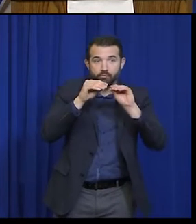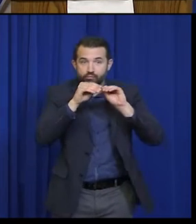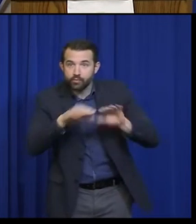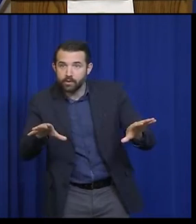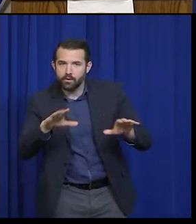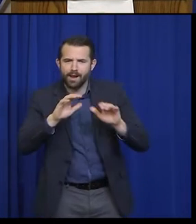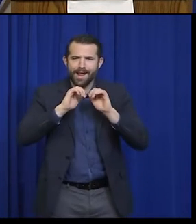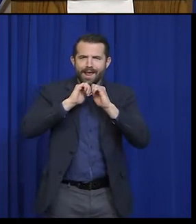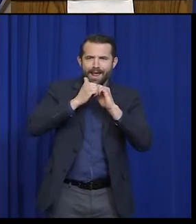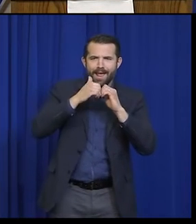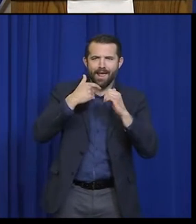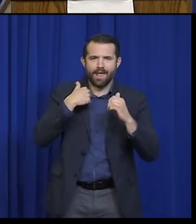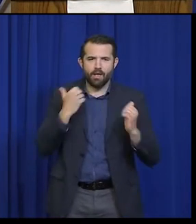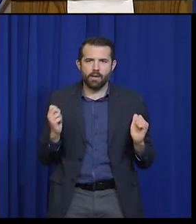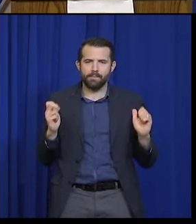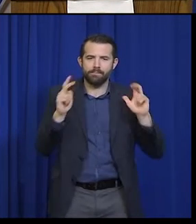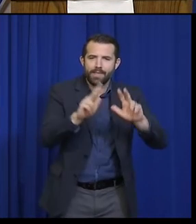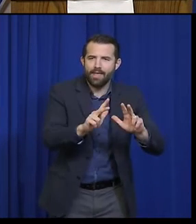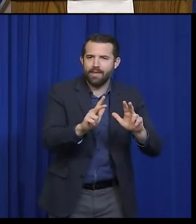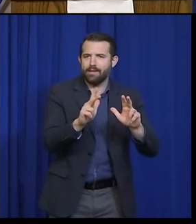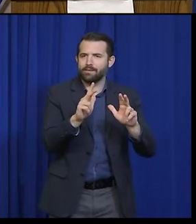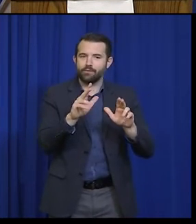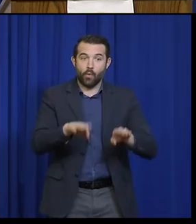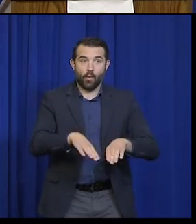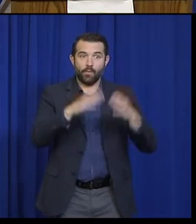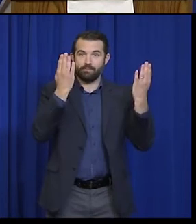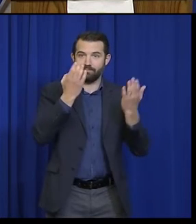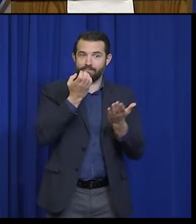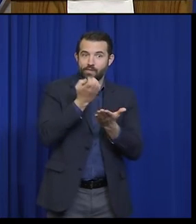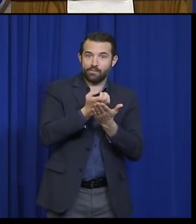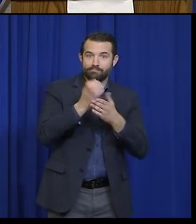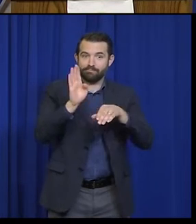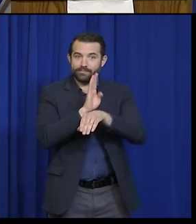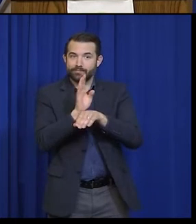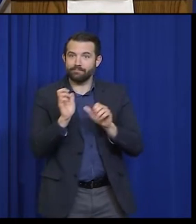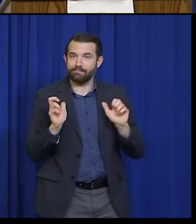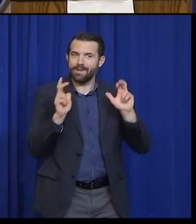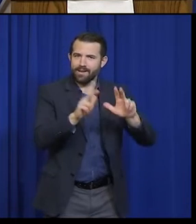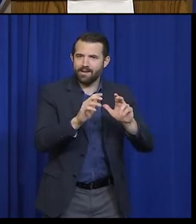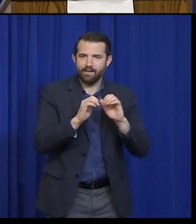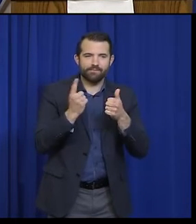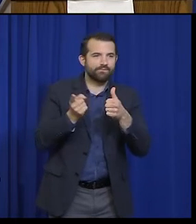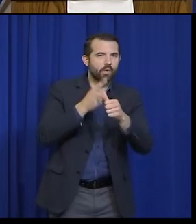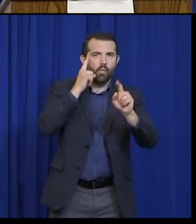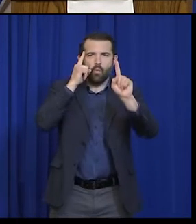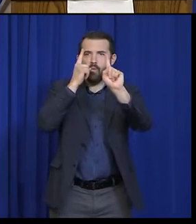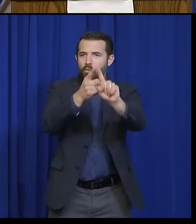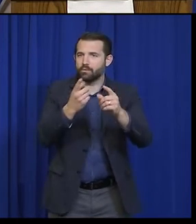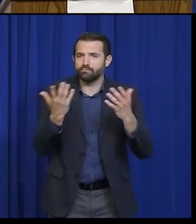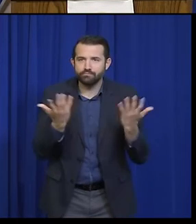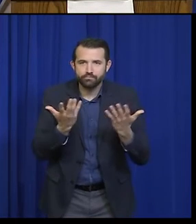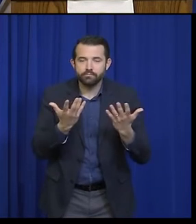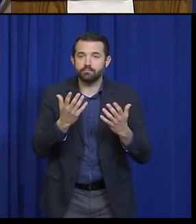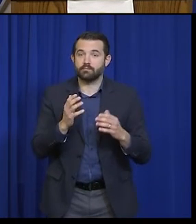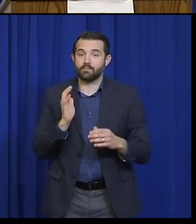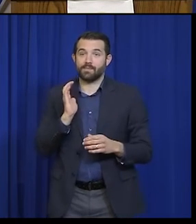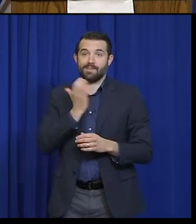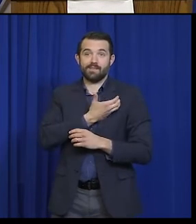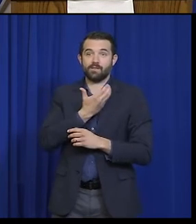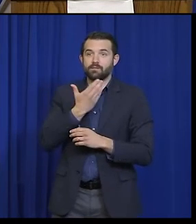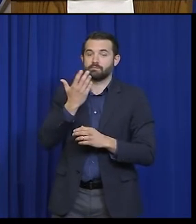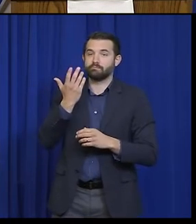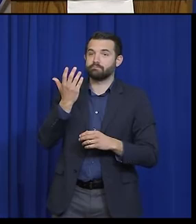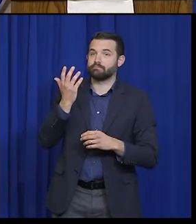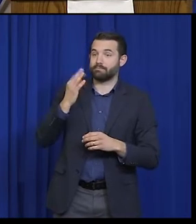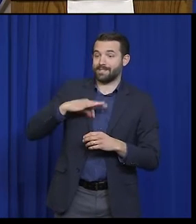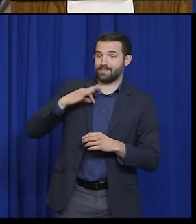general categories. The first thing that we're looking at is an overall reduction in the number of symptoms of COVID-19